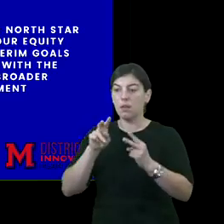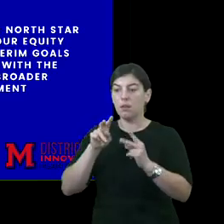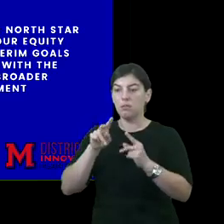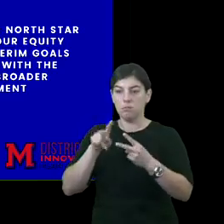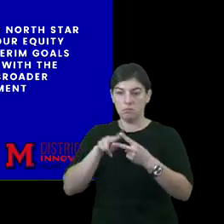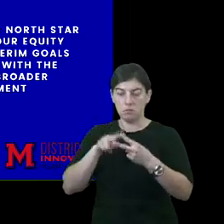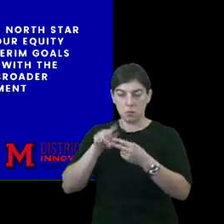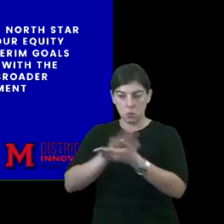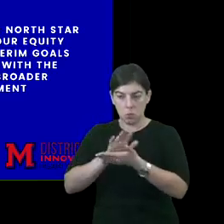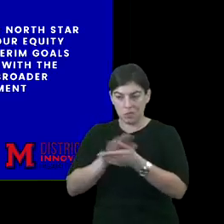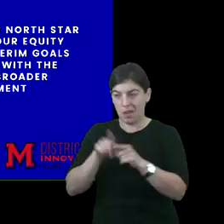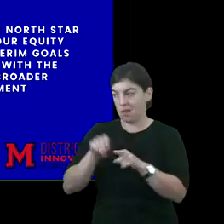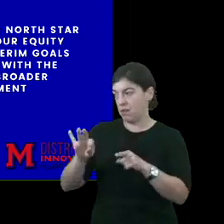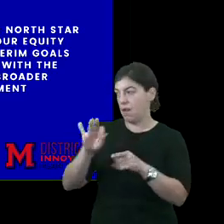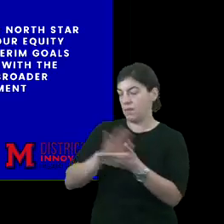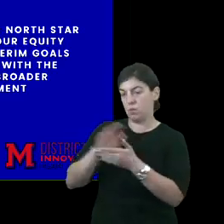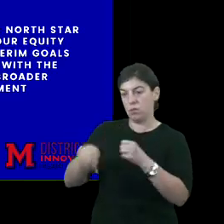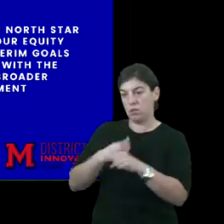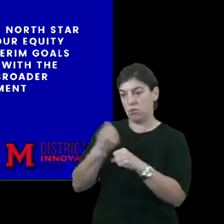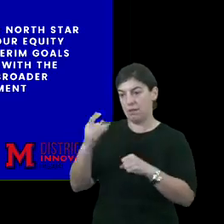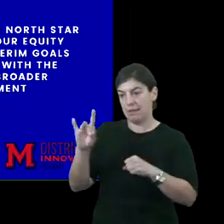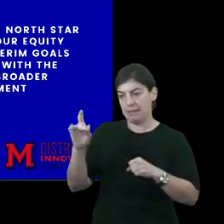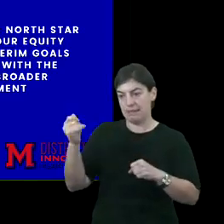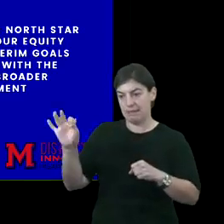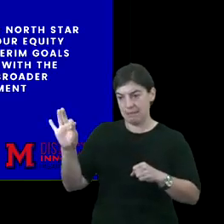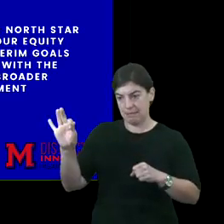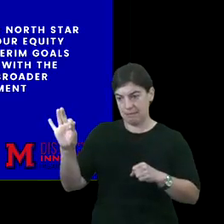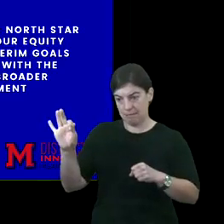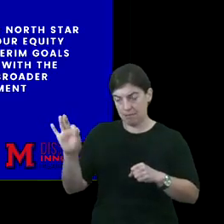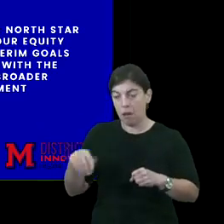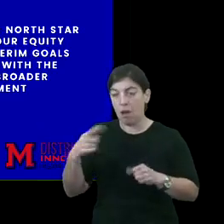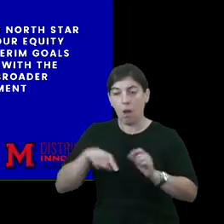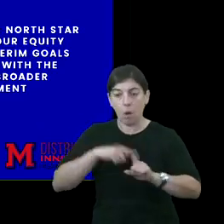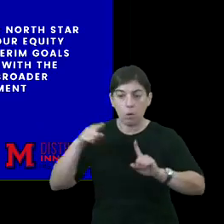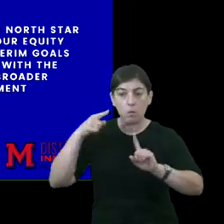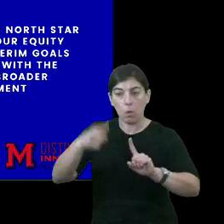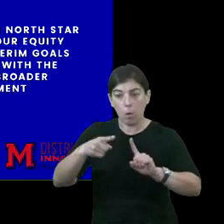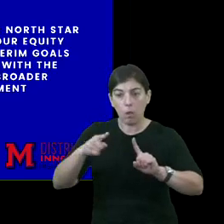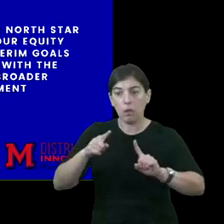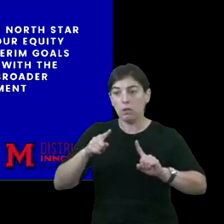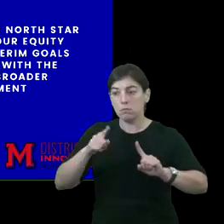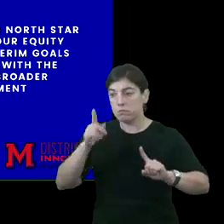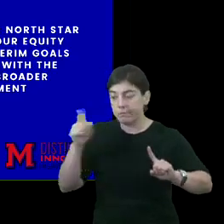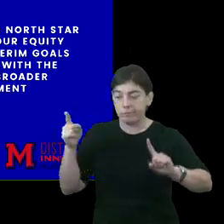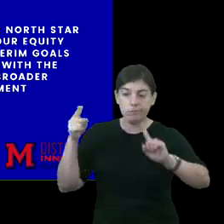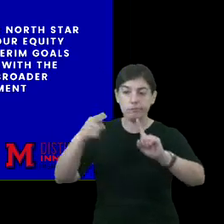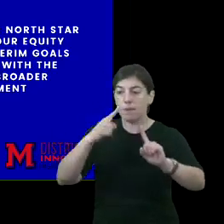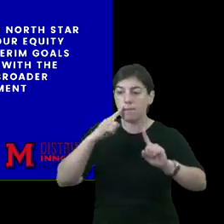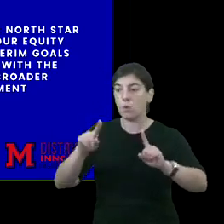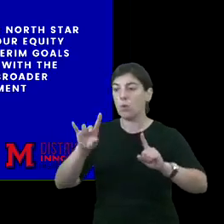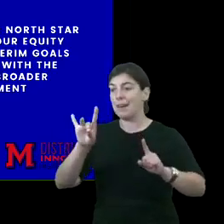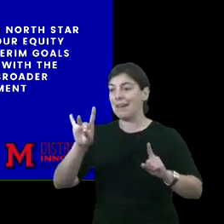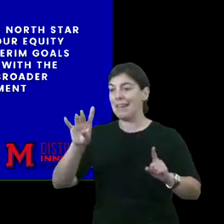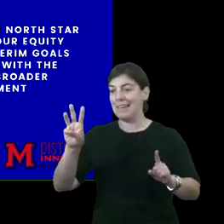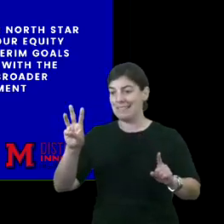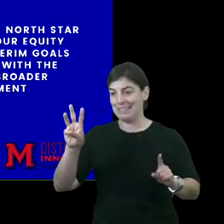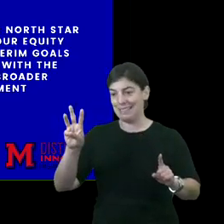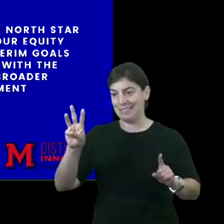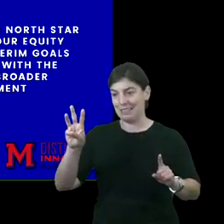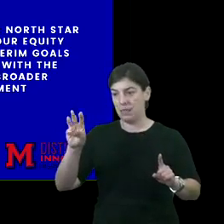as of school year 18, 19. And our goal, our North star goal is for 86